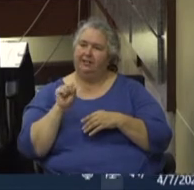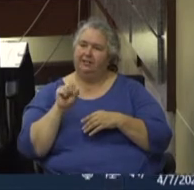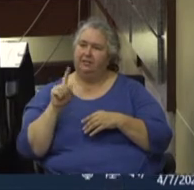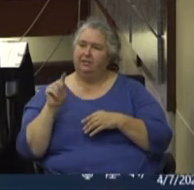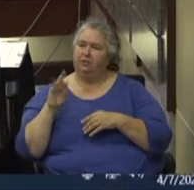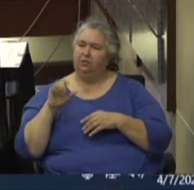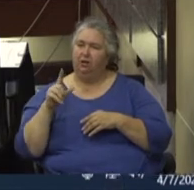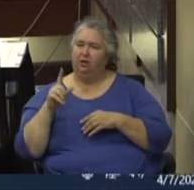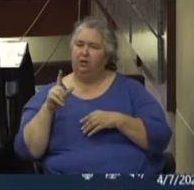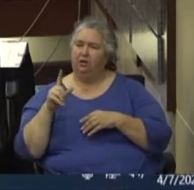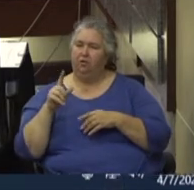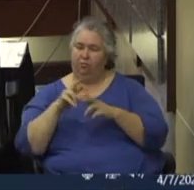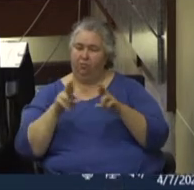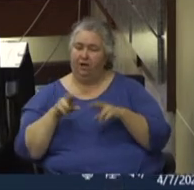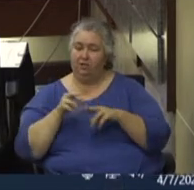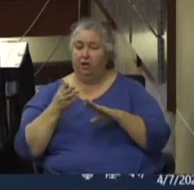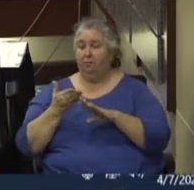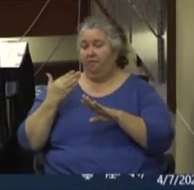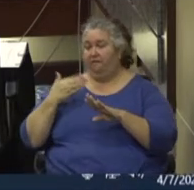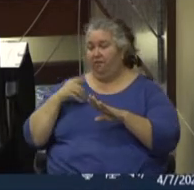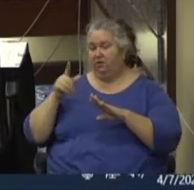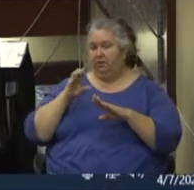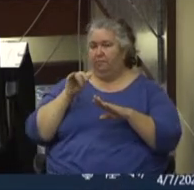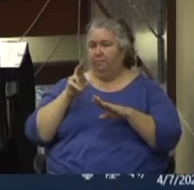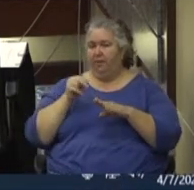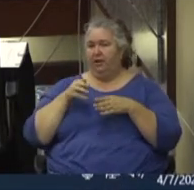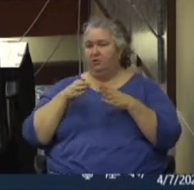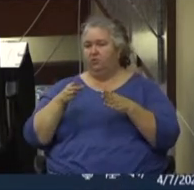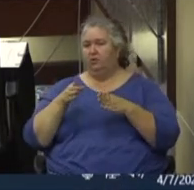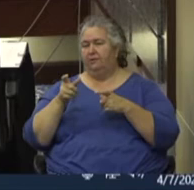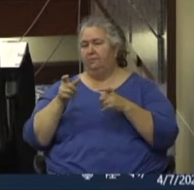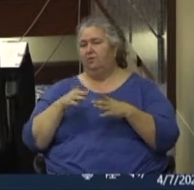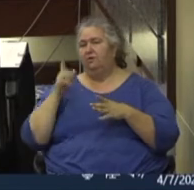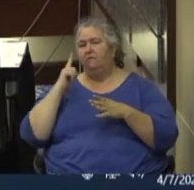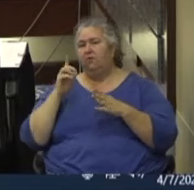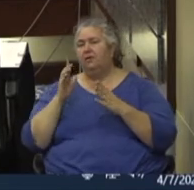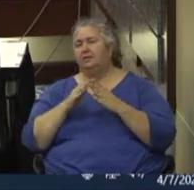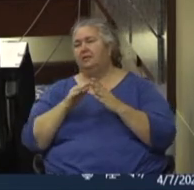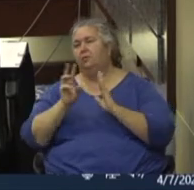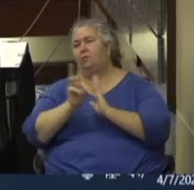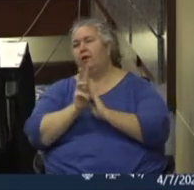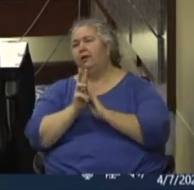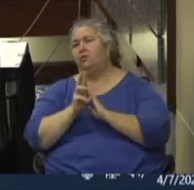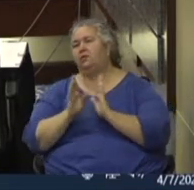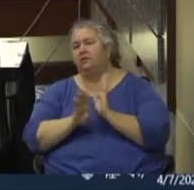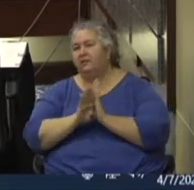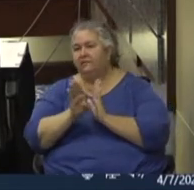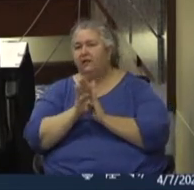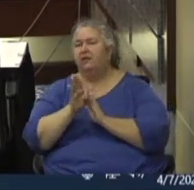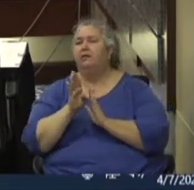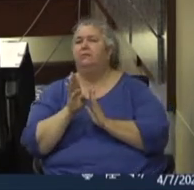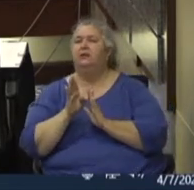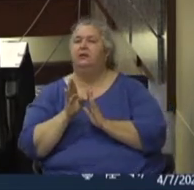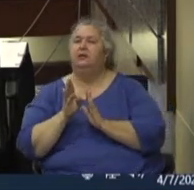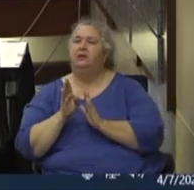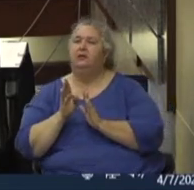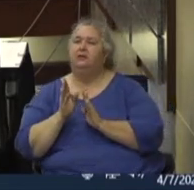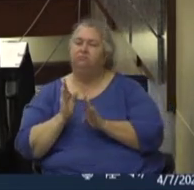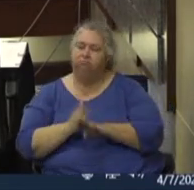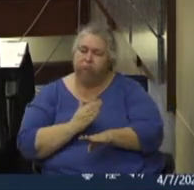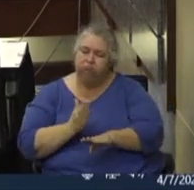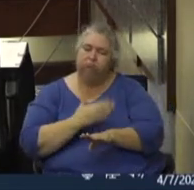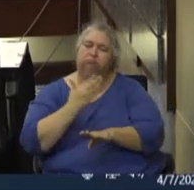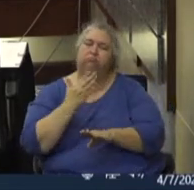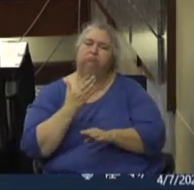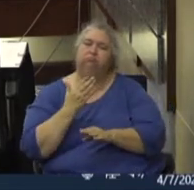Before that, she was the Main Street Manager for City Center Waco, where she developed, cultivated, and grew a sense of community in the core of